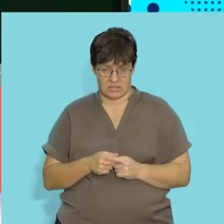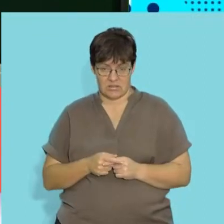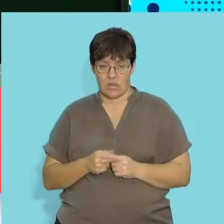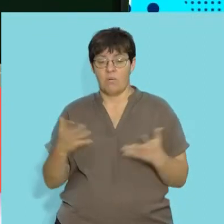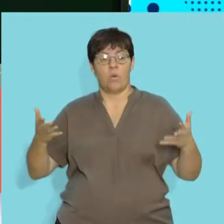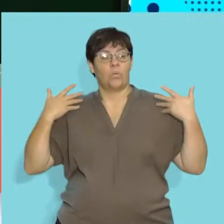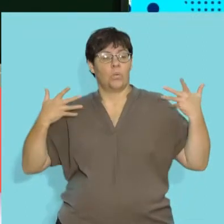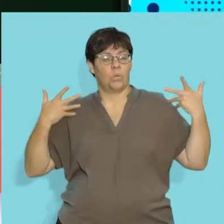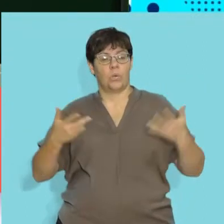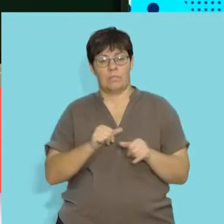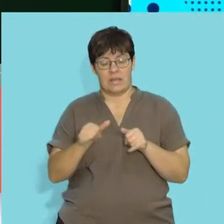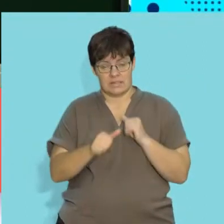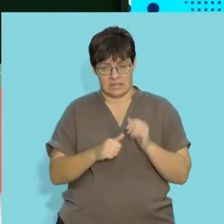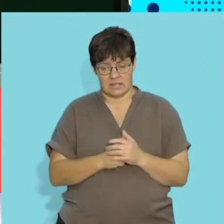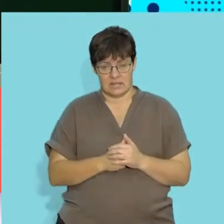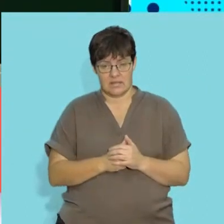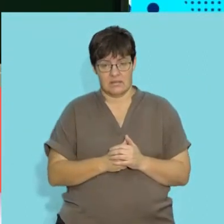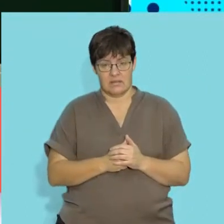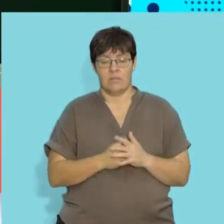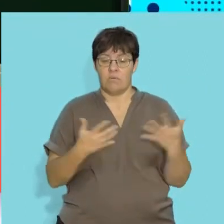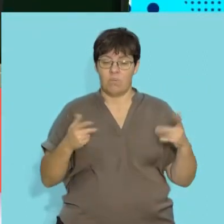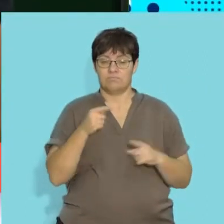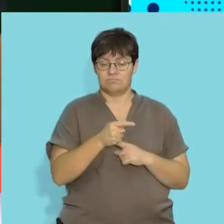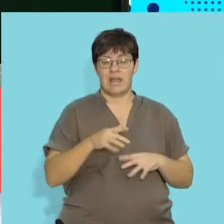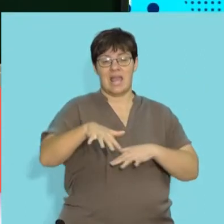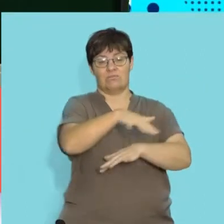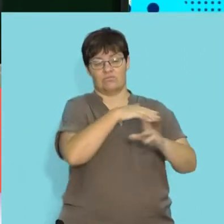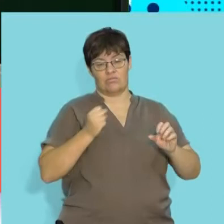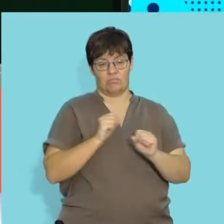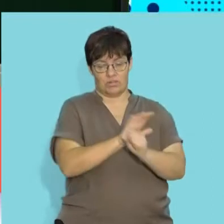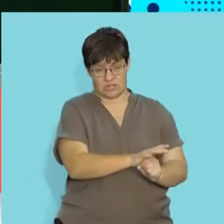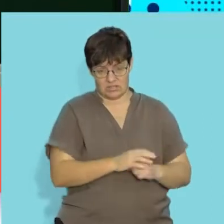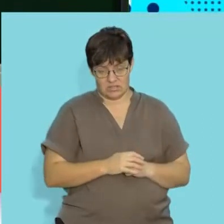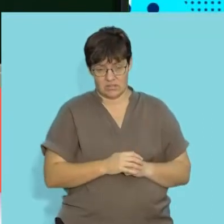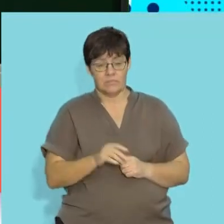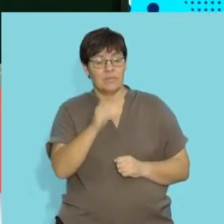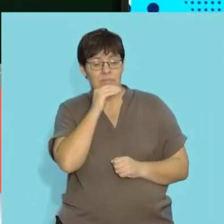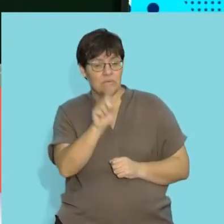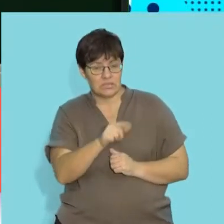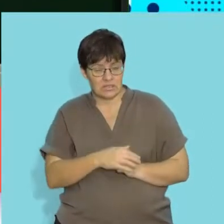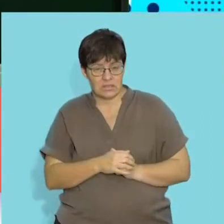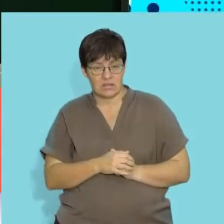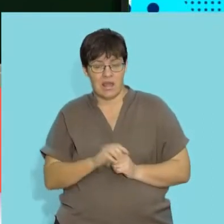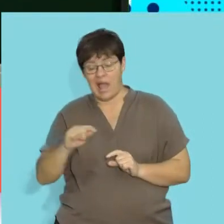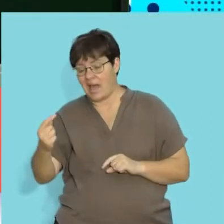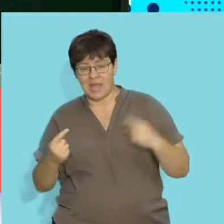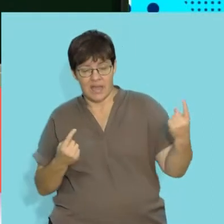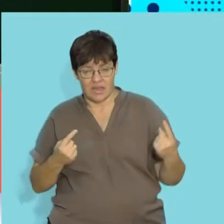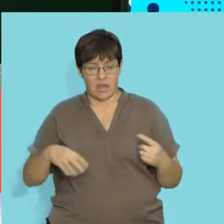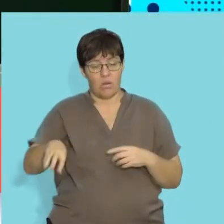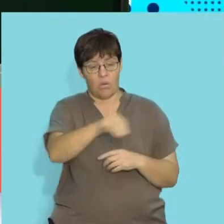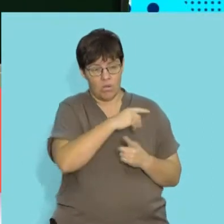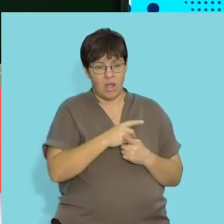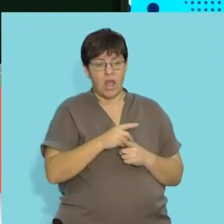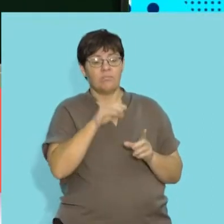it's going to be much cooler, it's going to be greater in terms of atmospheric pressure. In turn this means that all other living